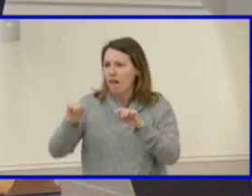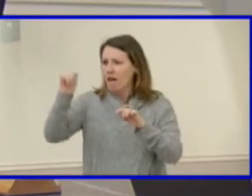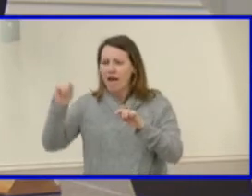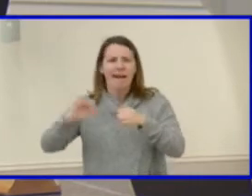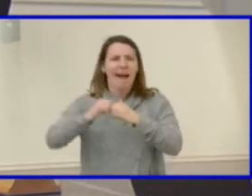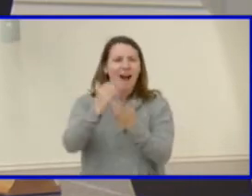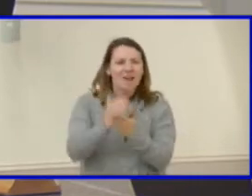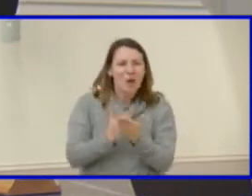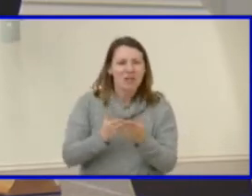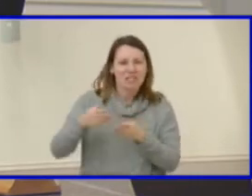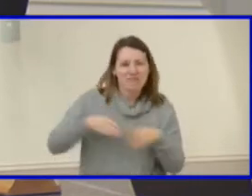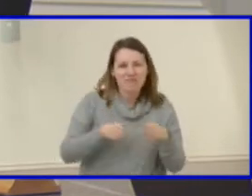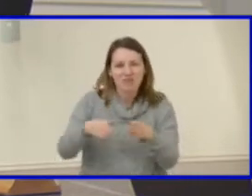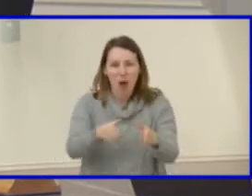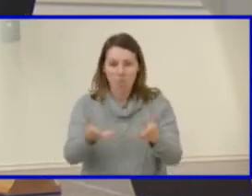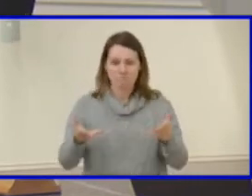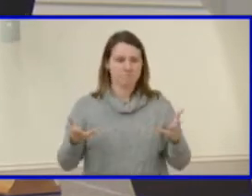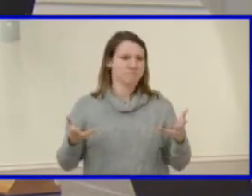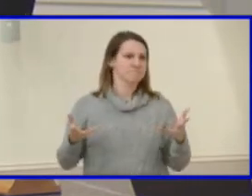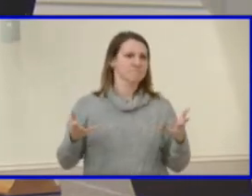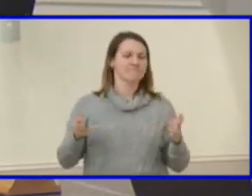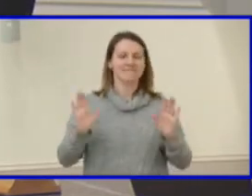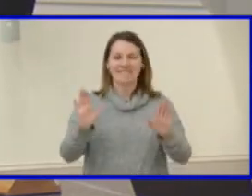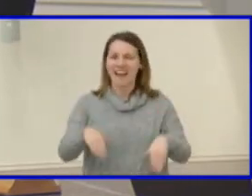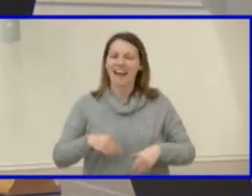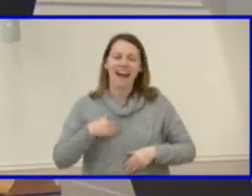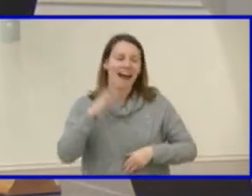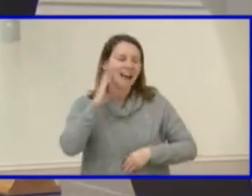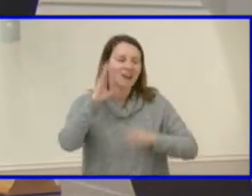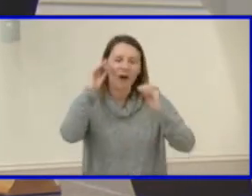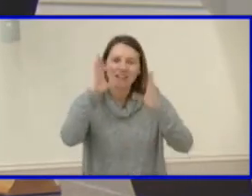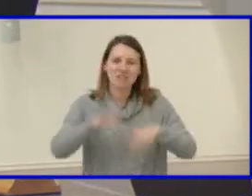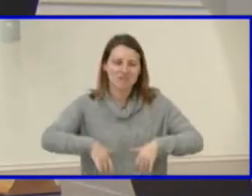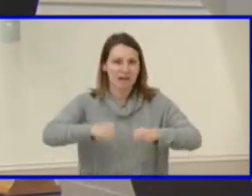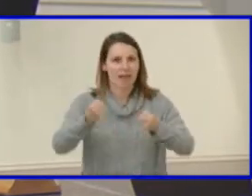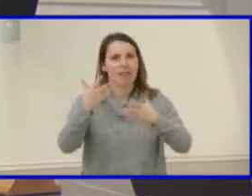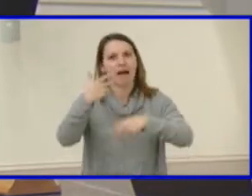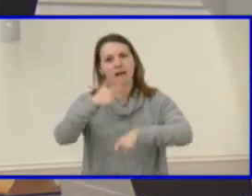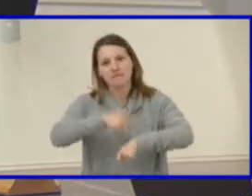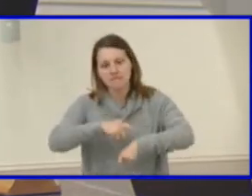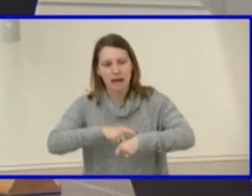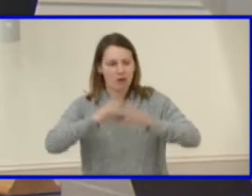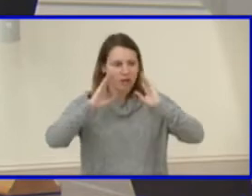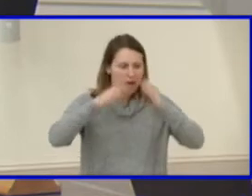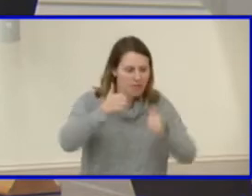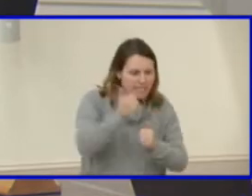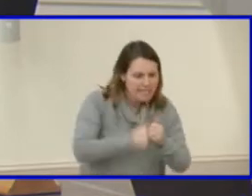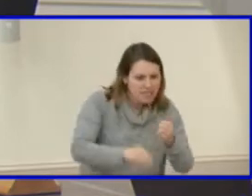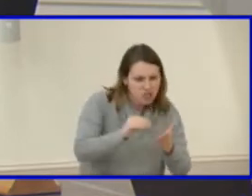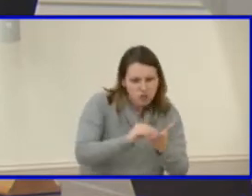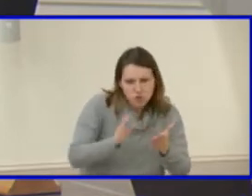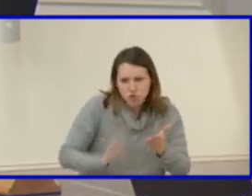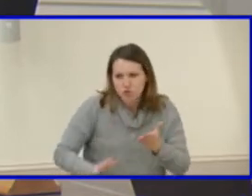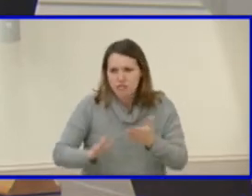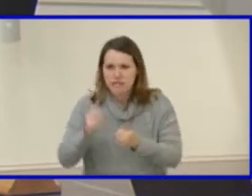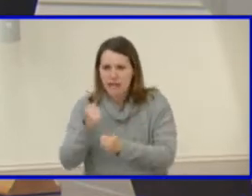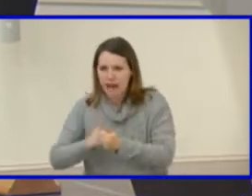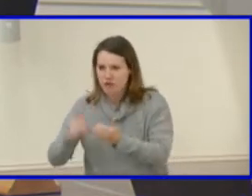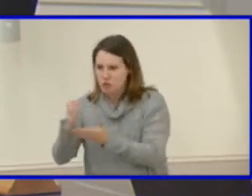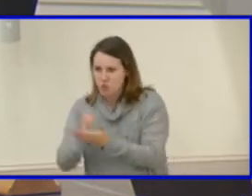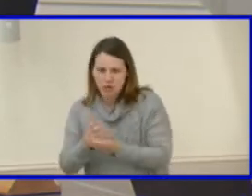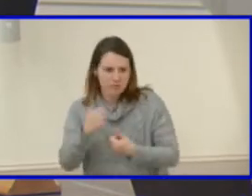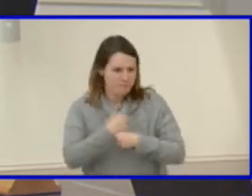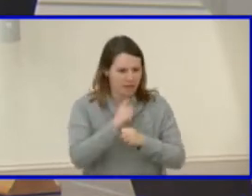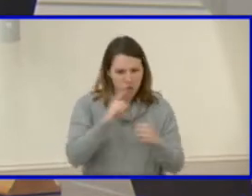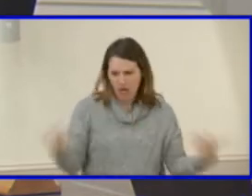And I know our teachers spend a significant amount of time really poring over each student and making sure they're getting to the right place. And